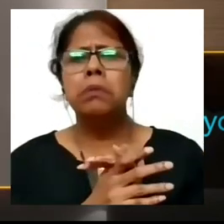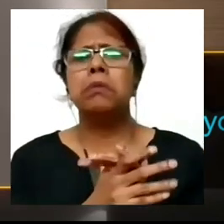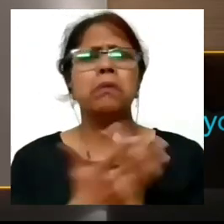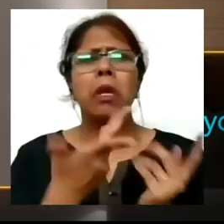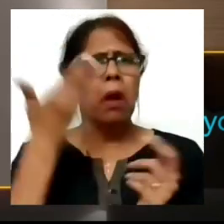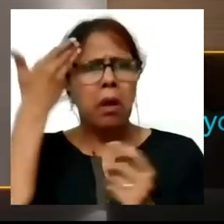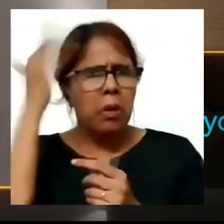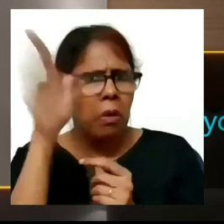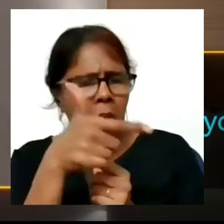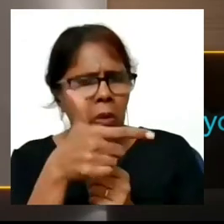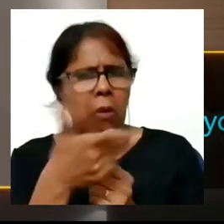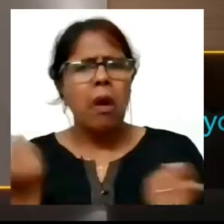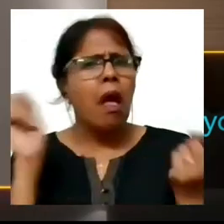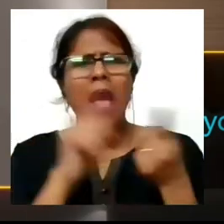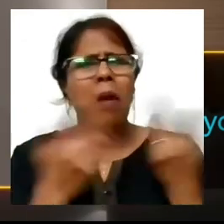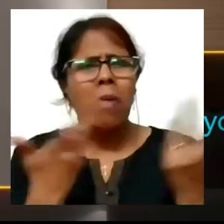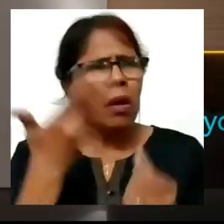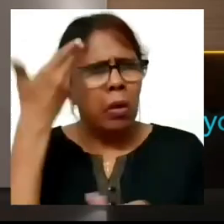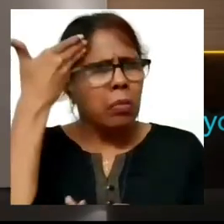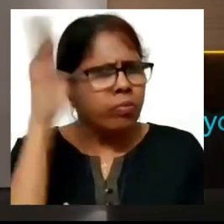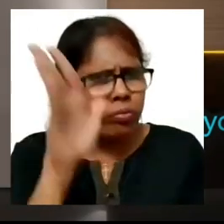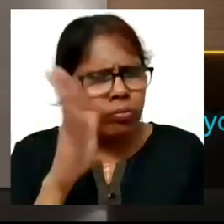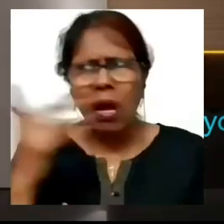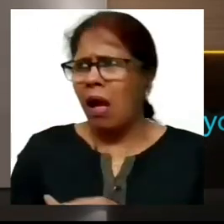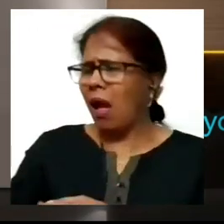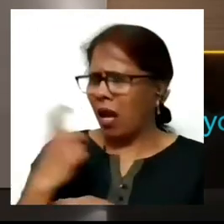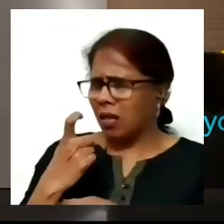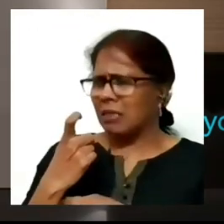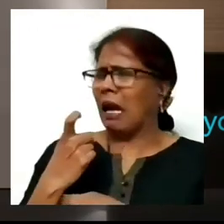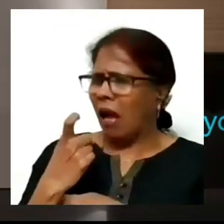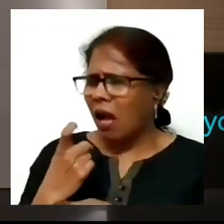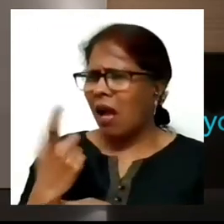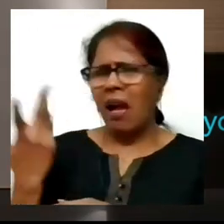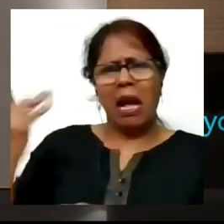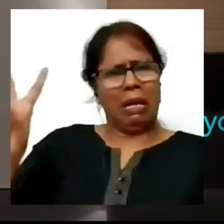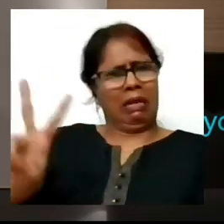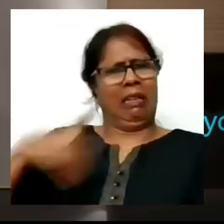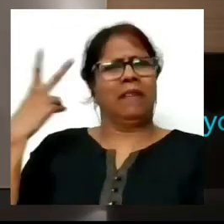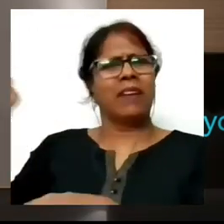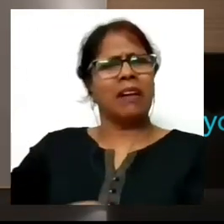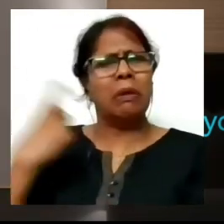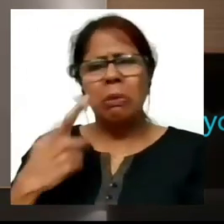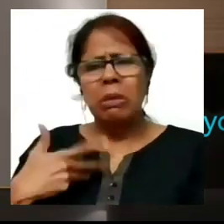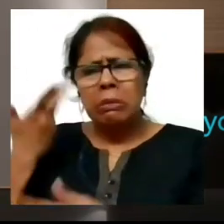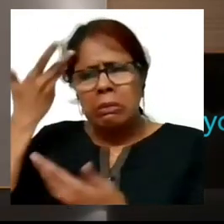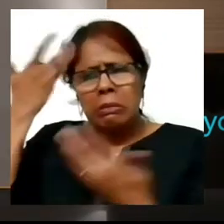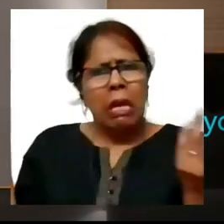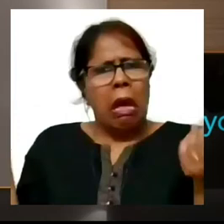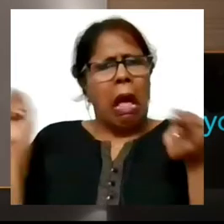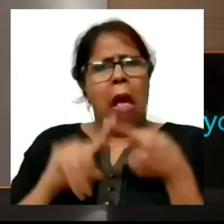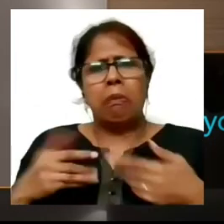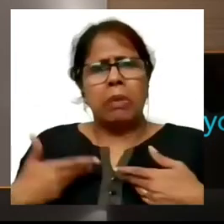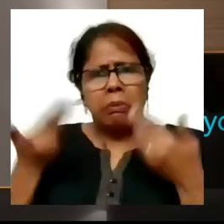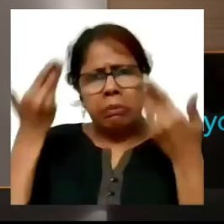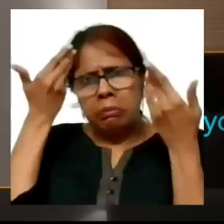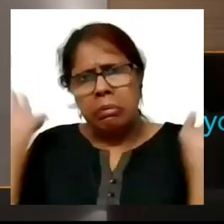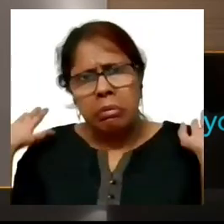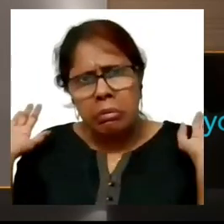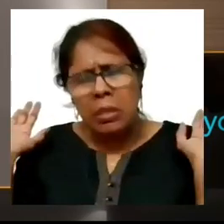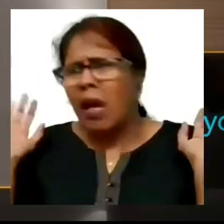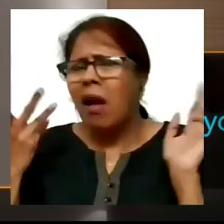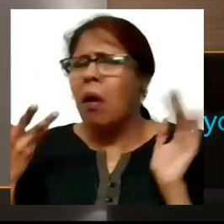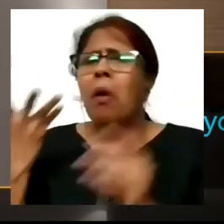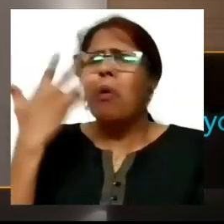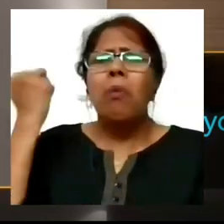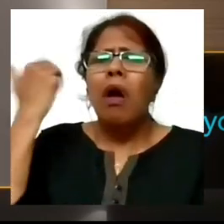aware that something has happened to you that's a very strange question to get asked so I didn't know what had happened to me and people were asking me why did it happen